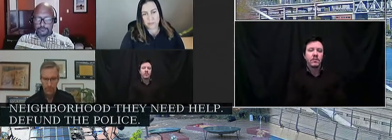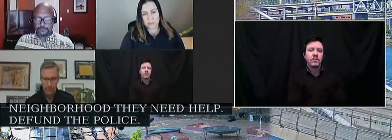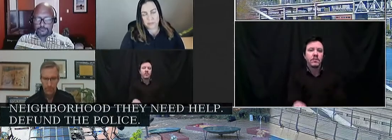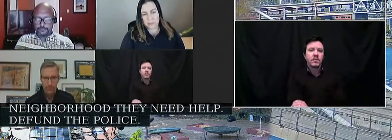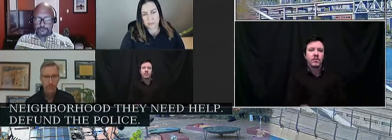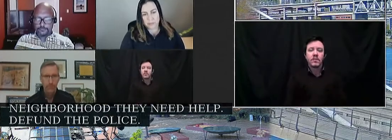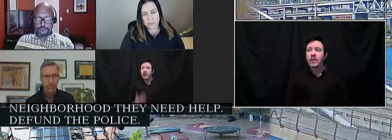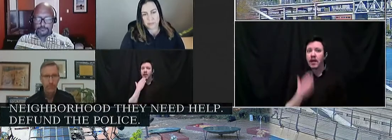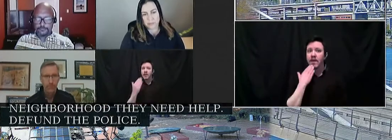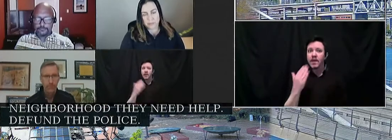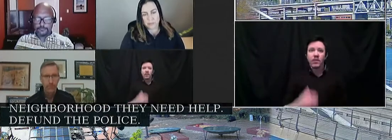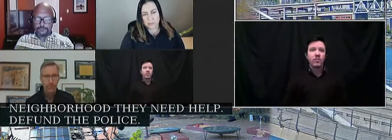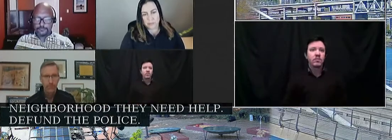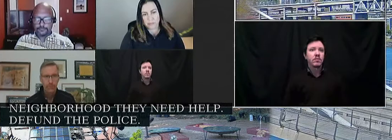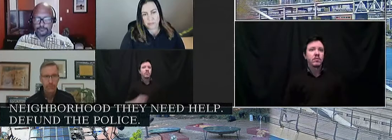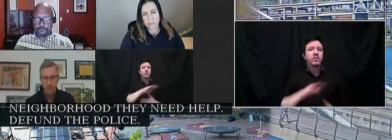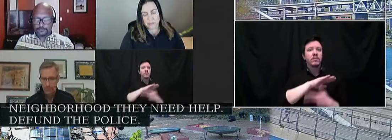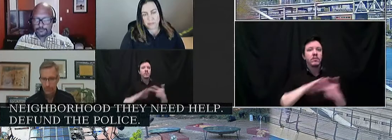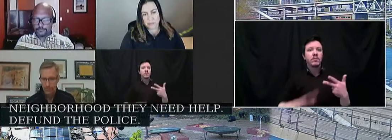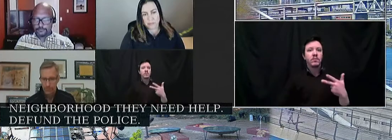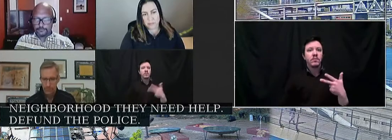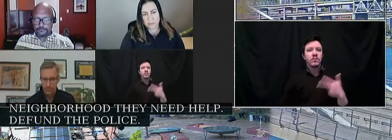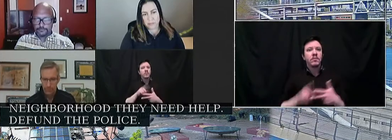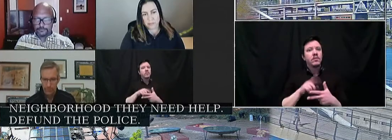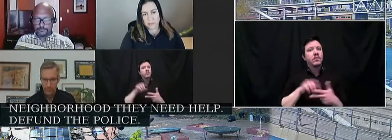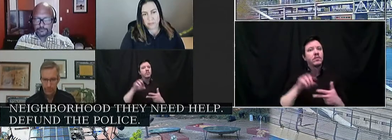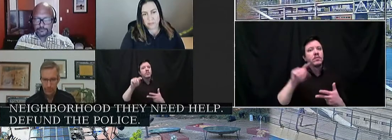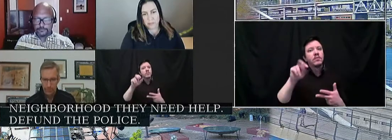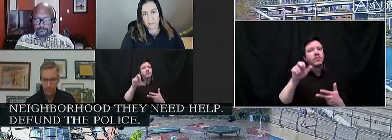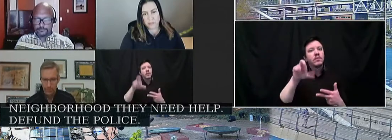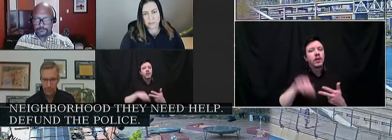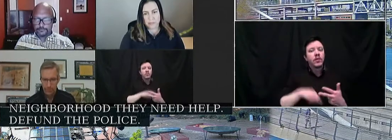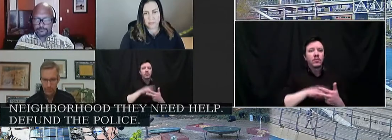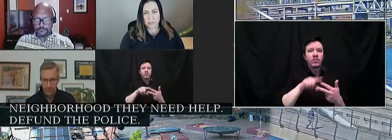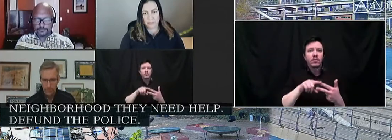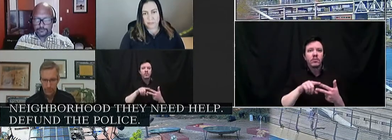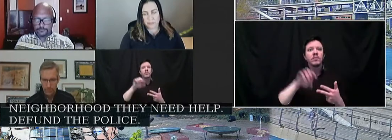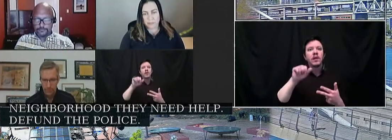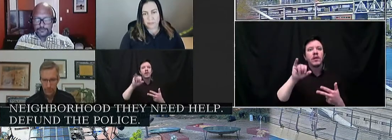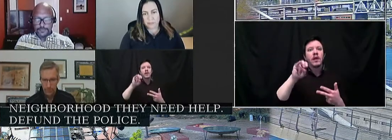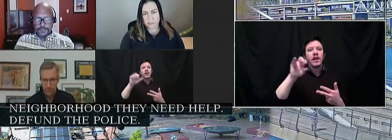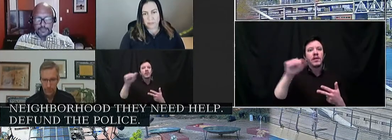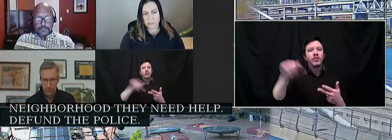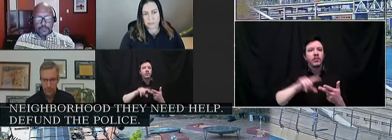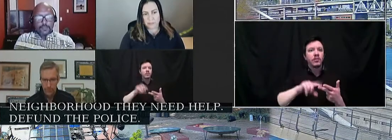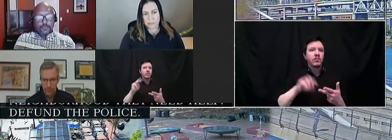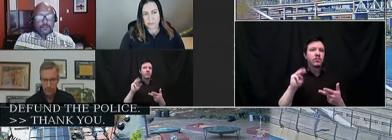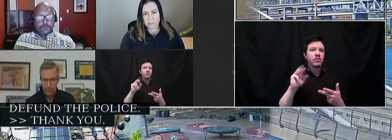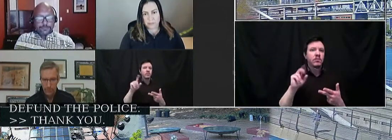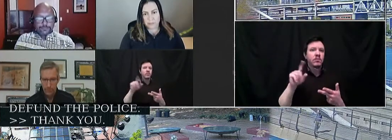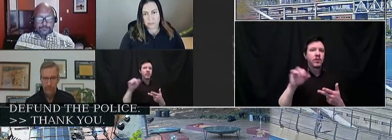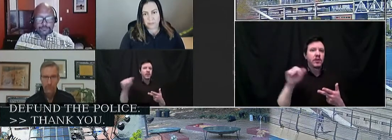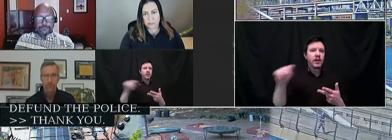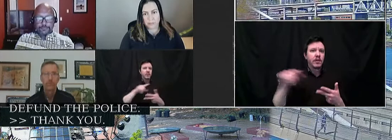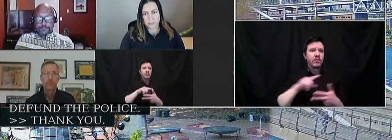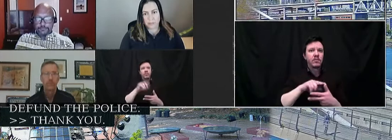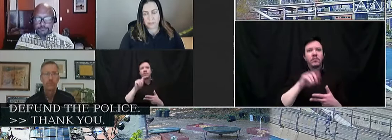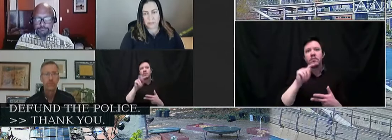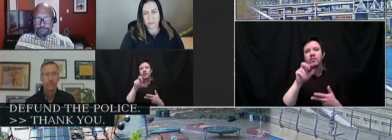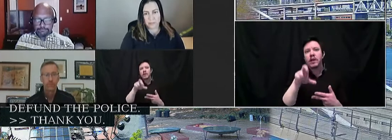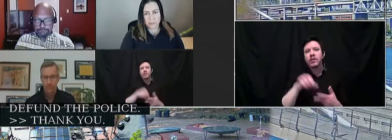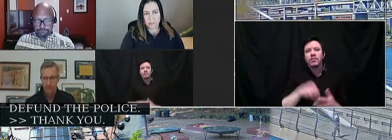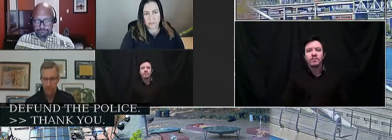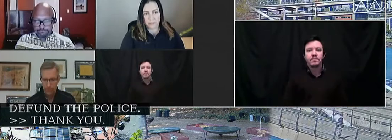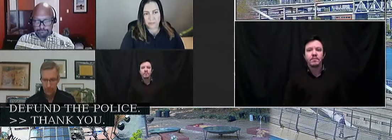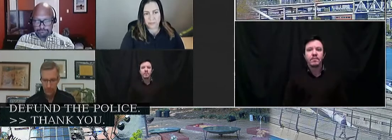Thank you. Our next three participants will be Taylor Walker, Aisha Moussa, and Martina Thornhill. We will start with Taylor. Walker,